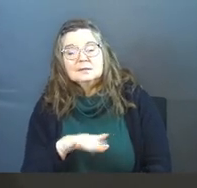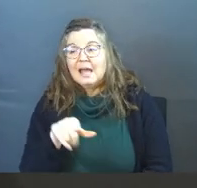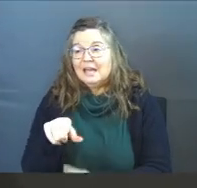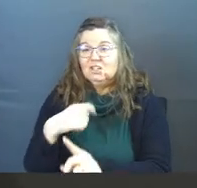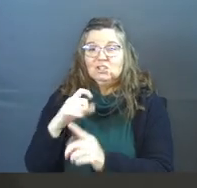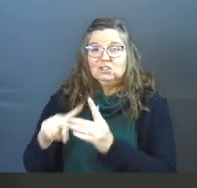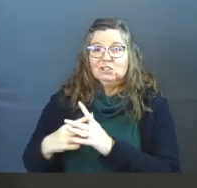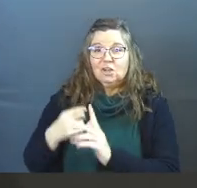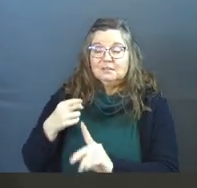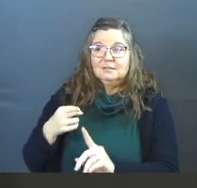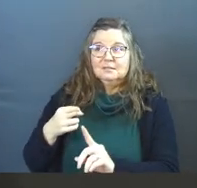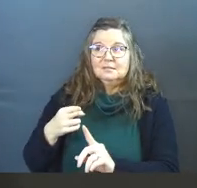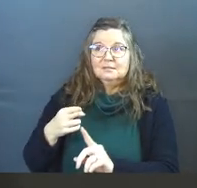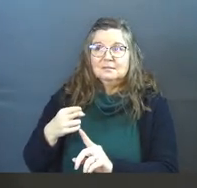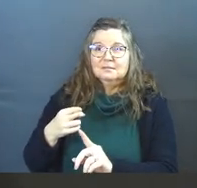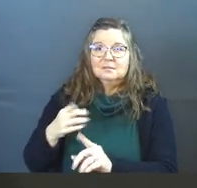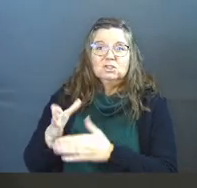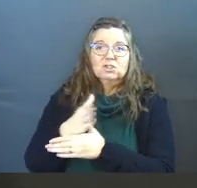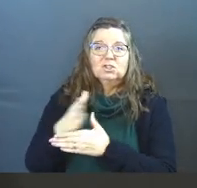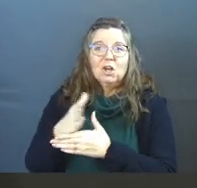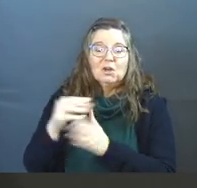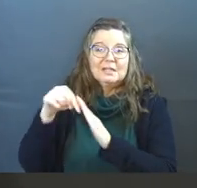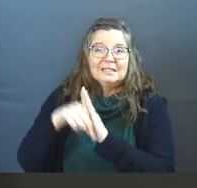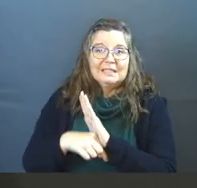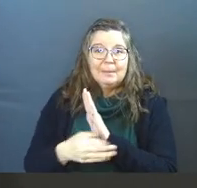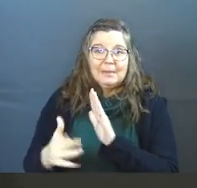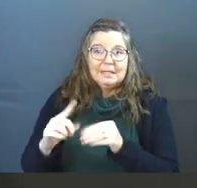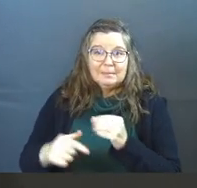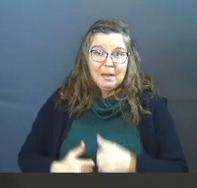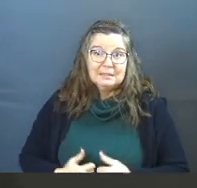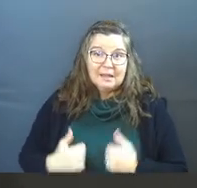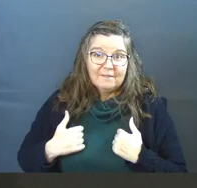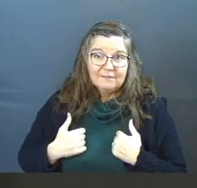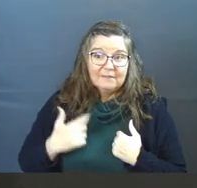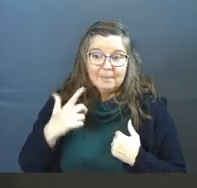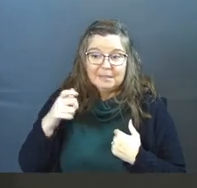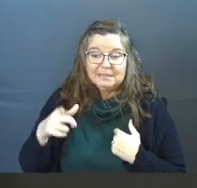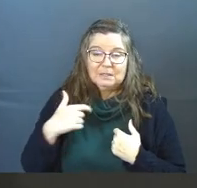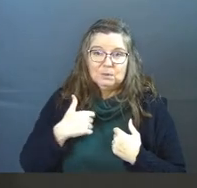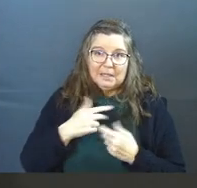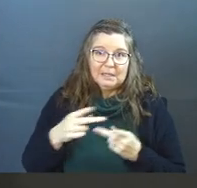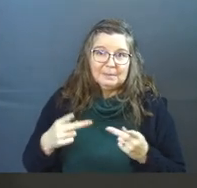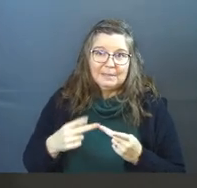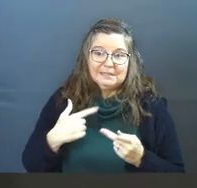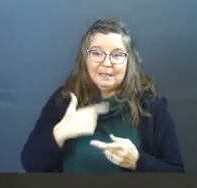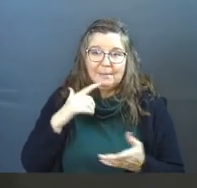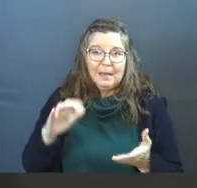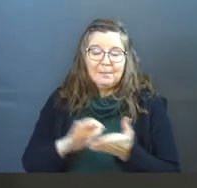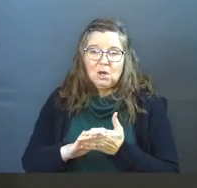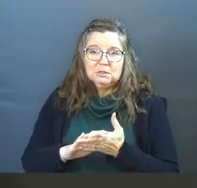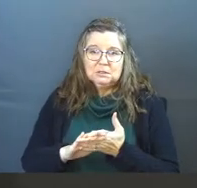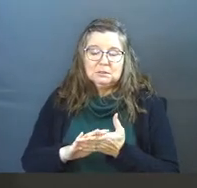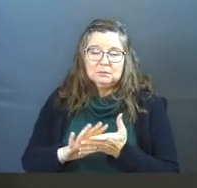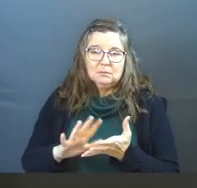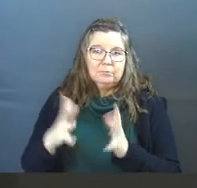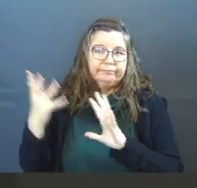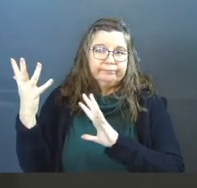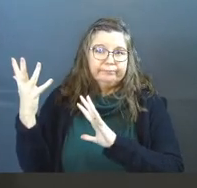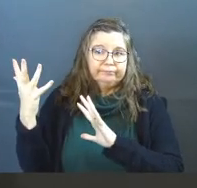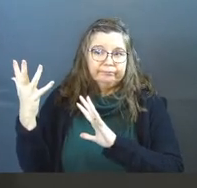and he just starts sharing deep things about his life, because he was in this place. He says, my marriage is falling apart.